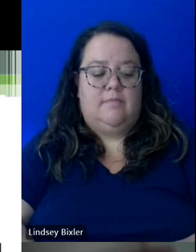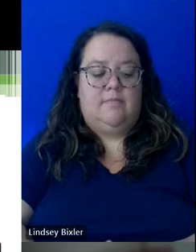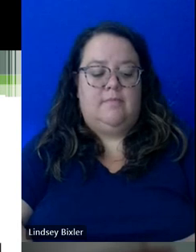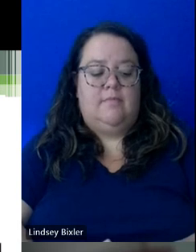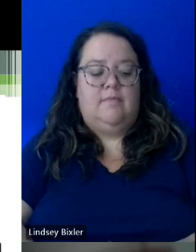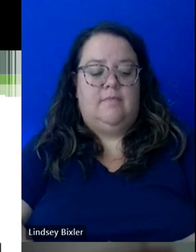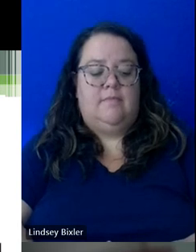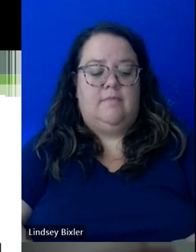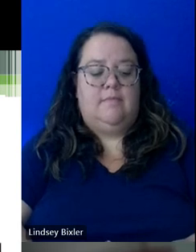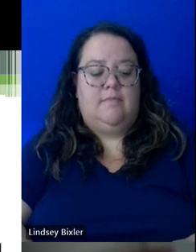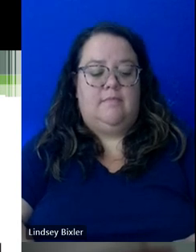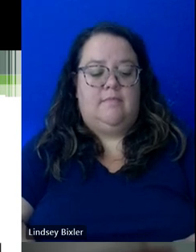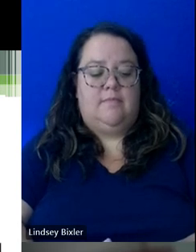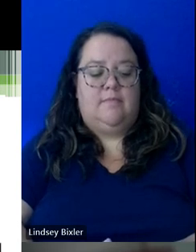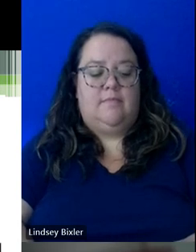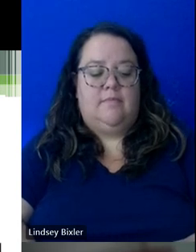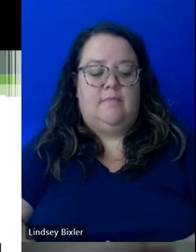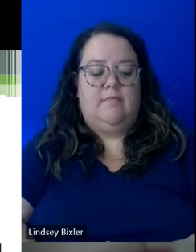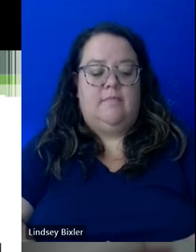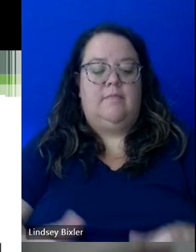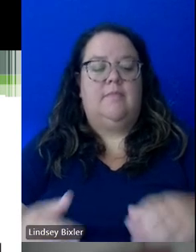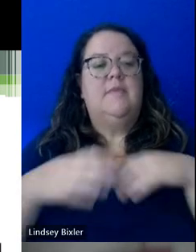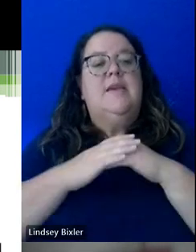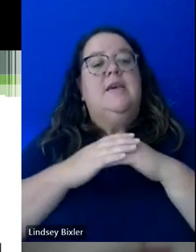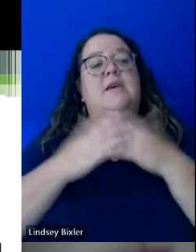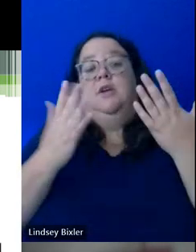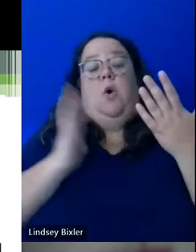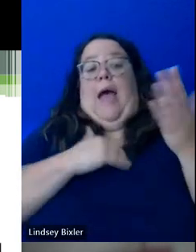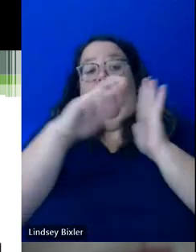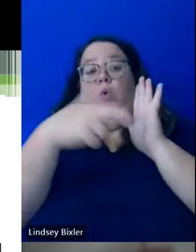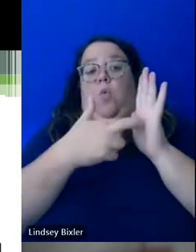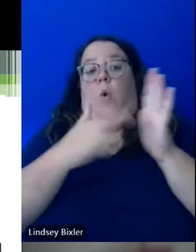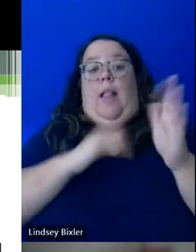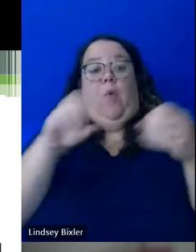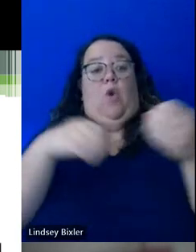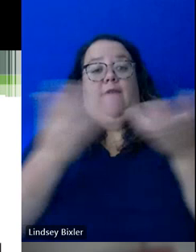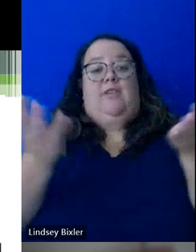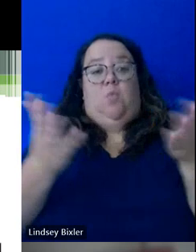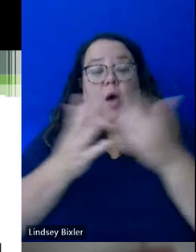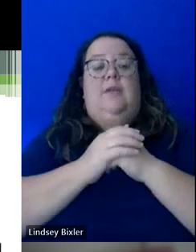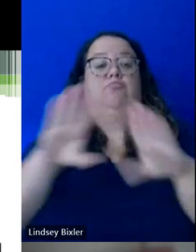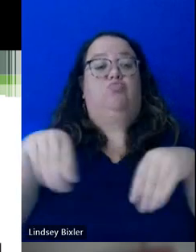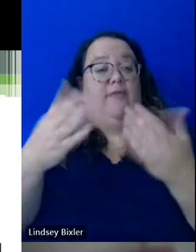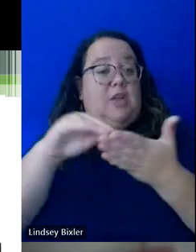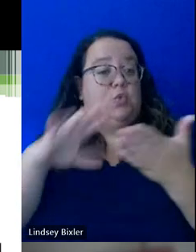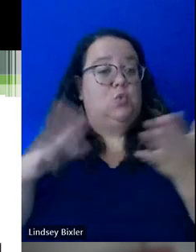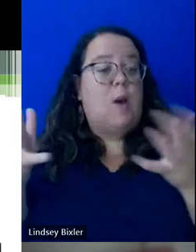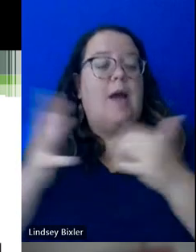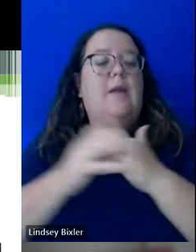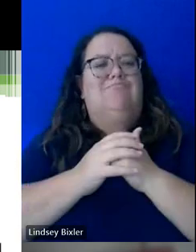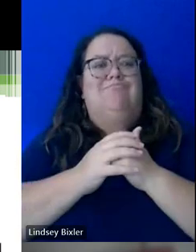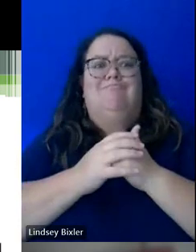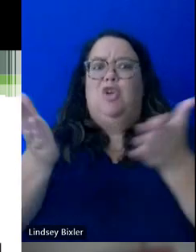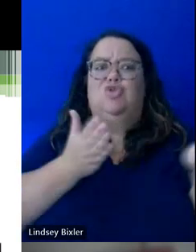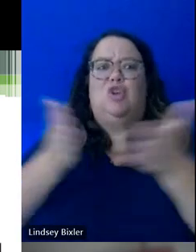provide for the students is, first of all, is it's a comprehensive service. And I say that